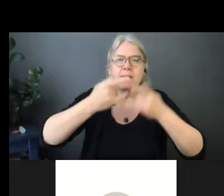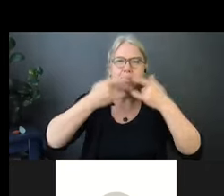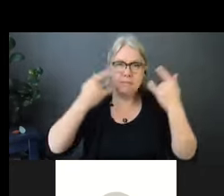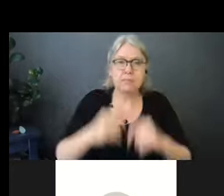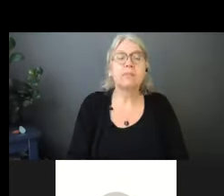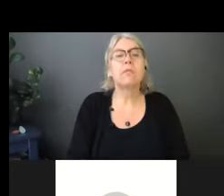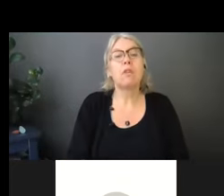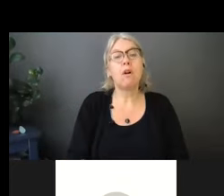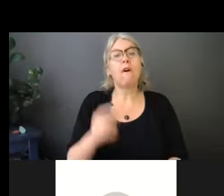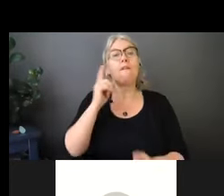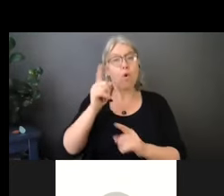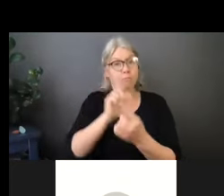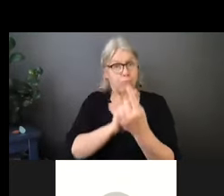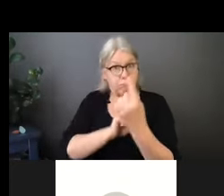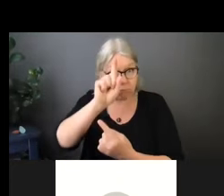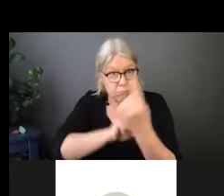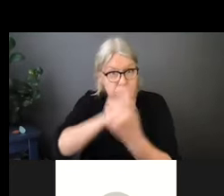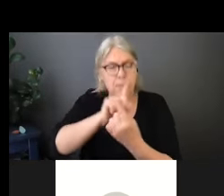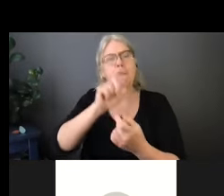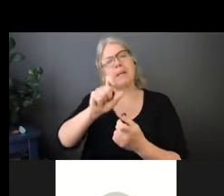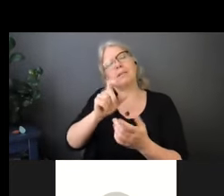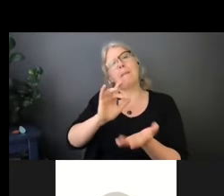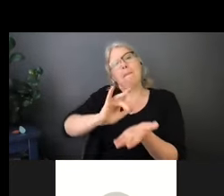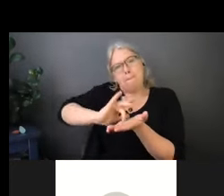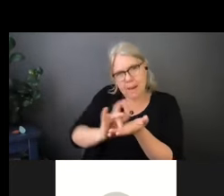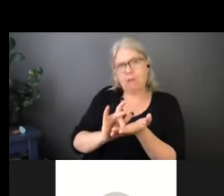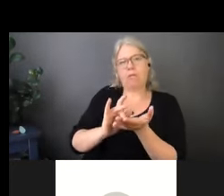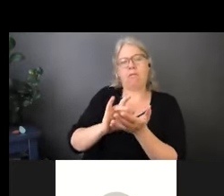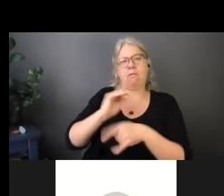procedural mask be worn for direct client care, which is a level one.